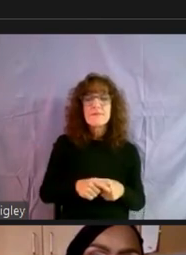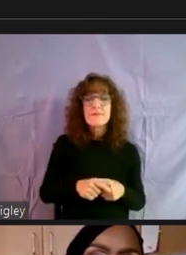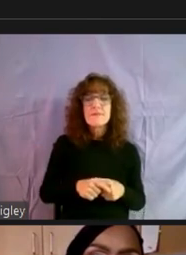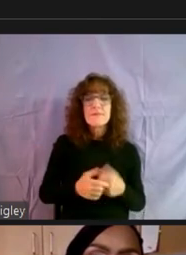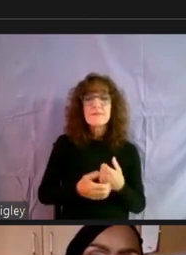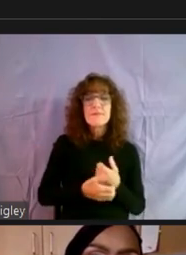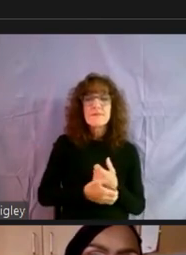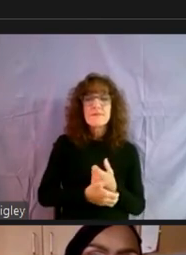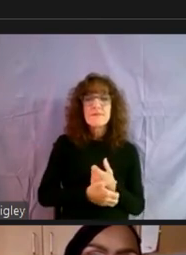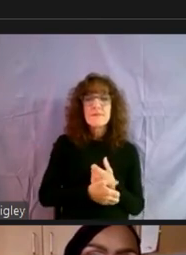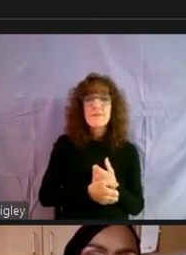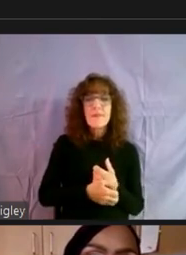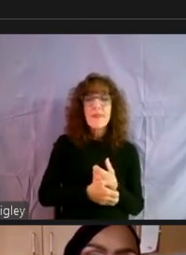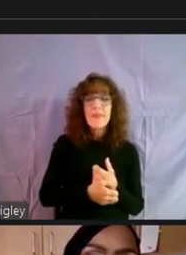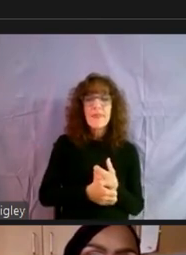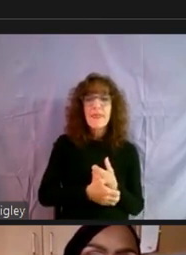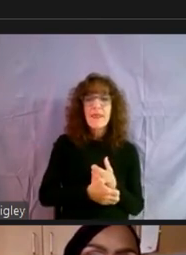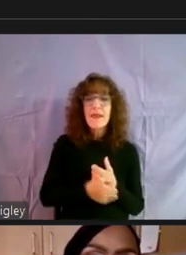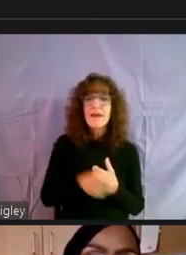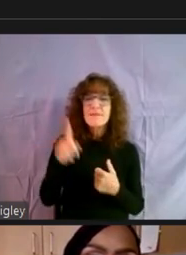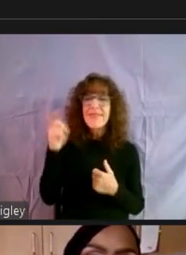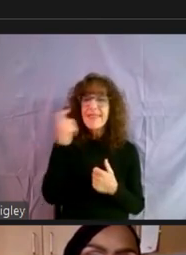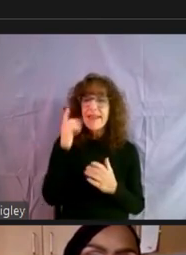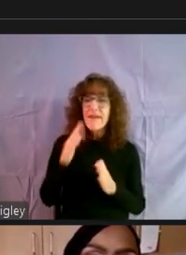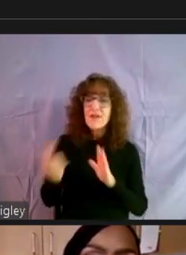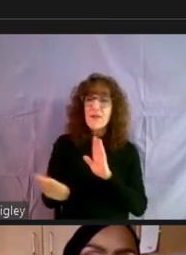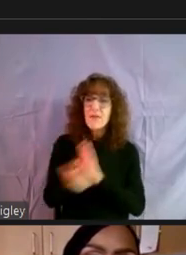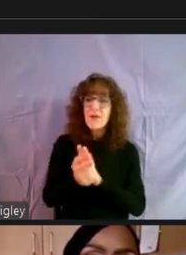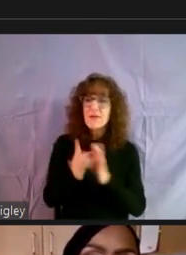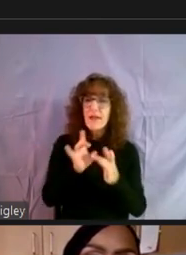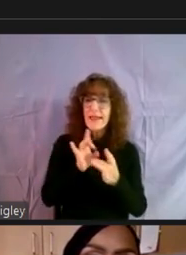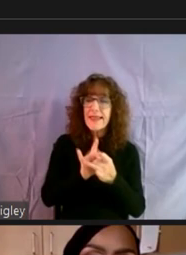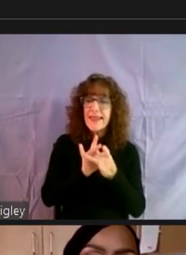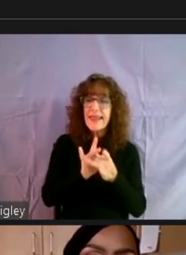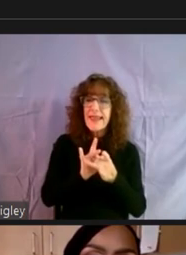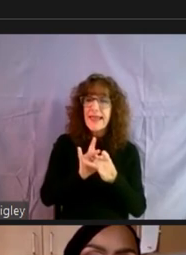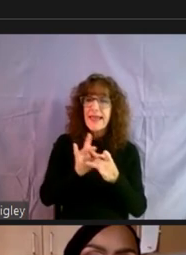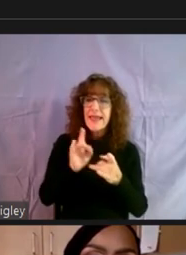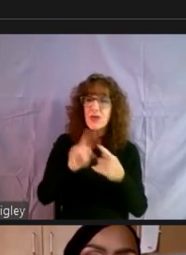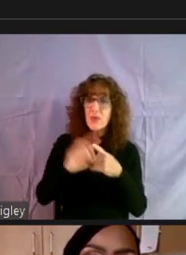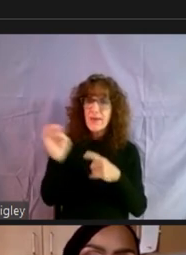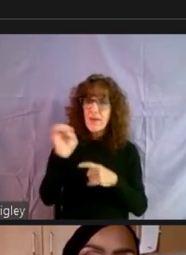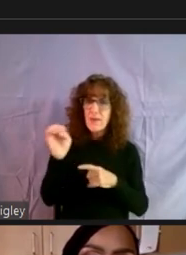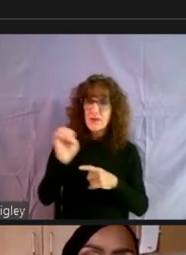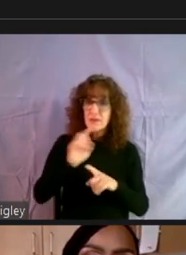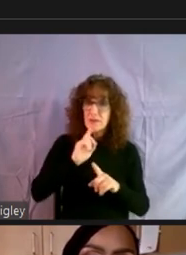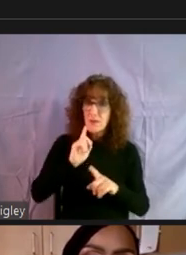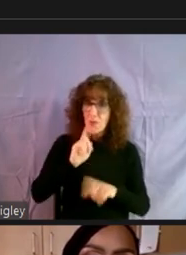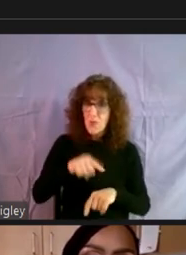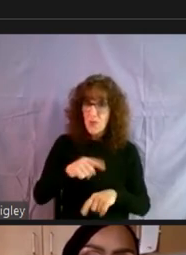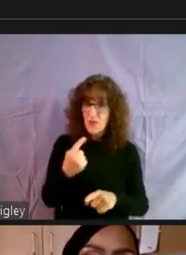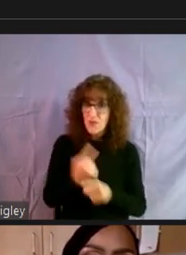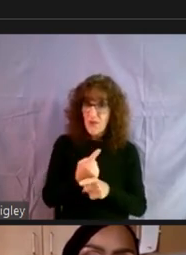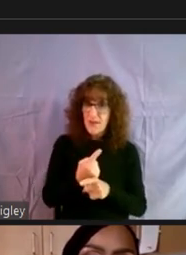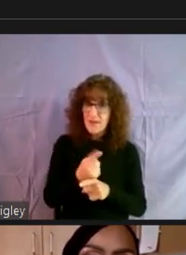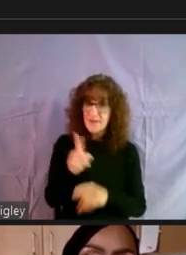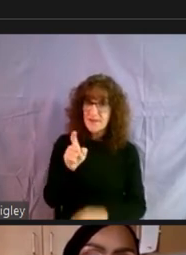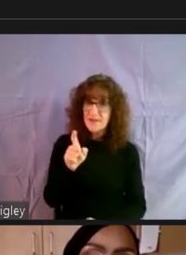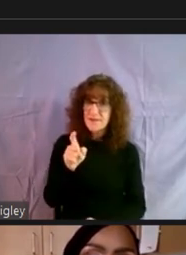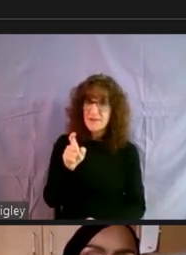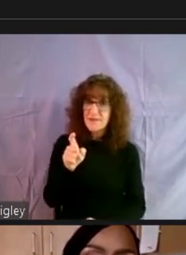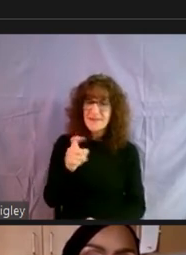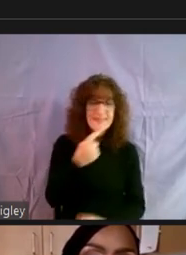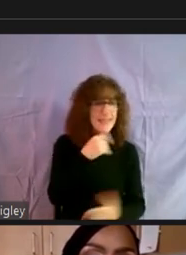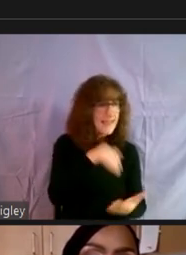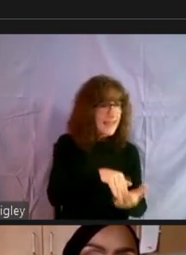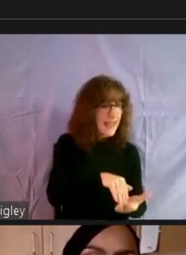the, um, the 30-day moratorium is linked to the, um, emergency order, right? Declaration? Say